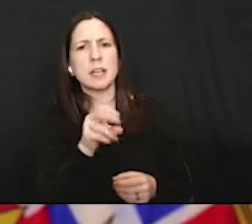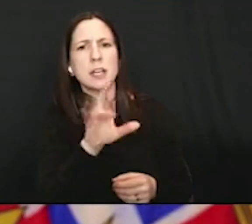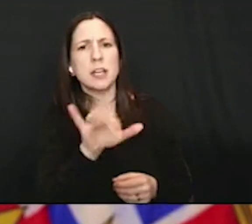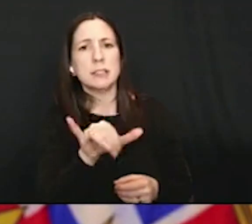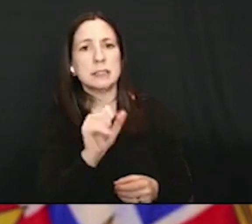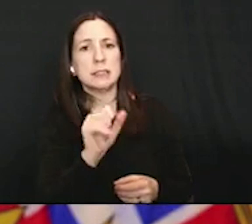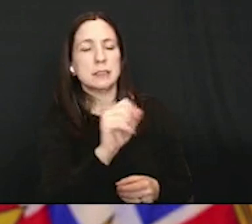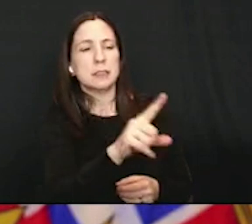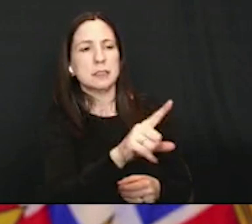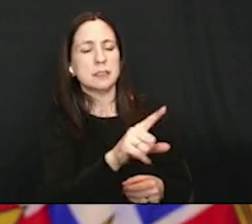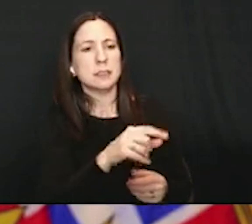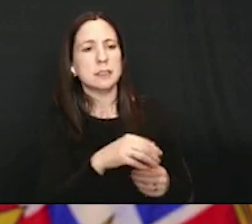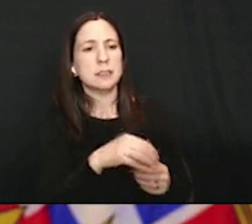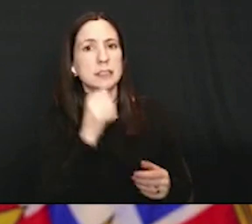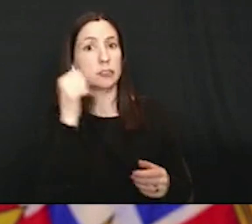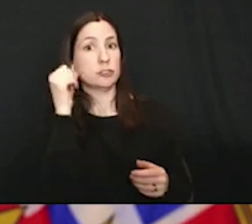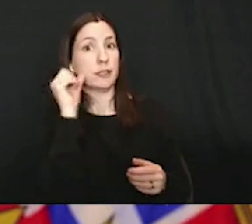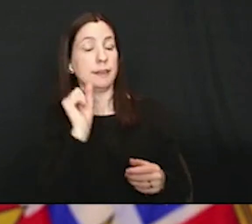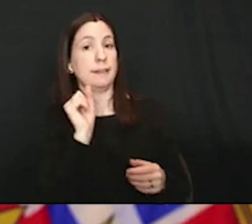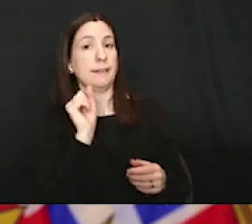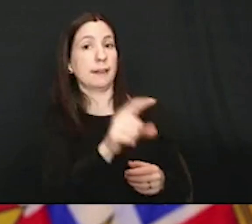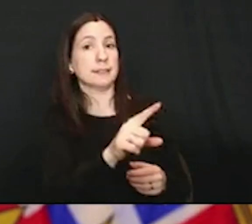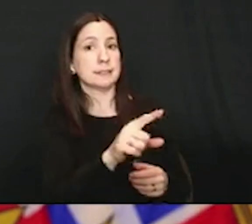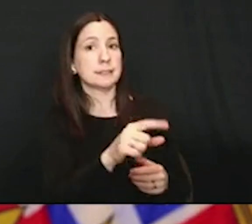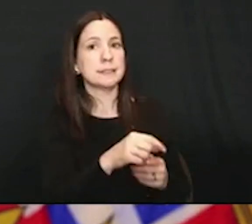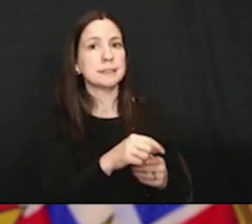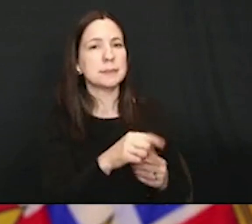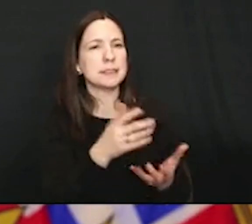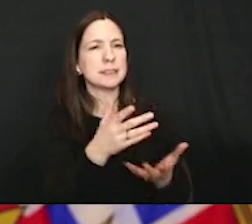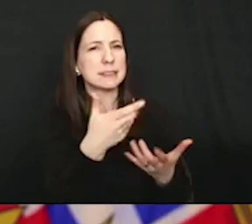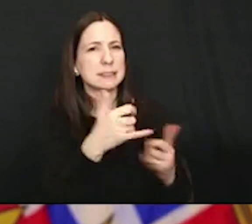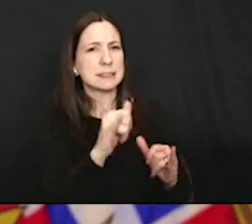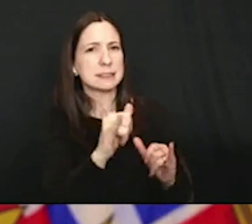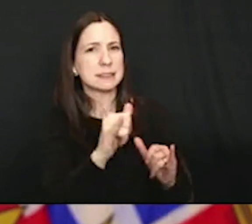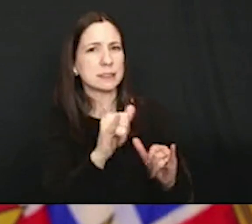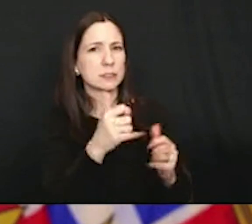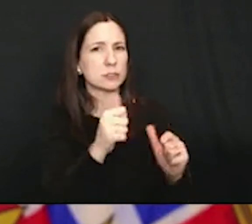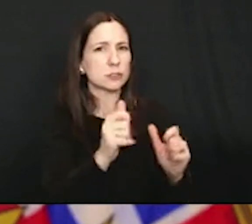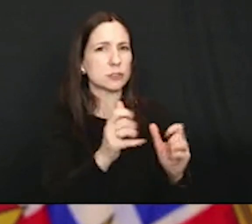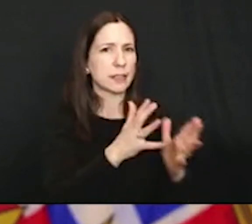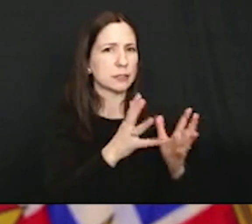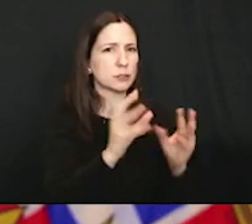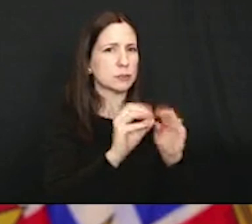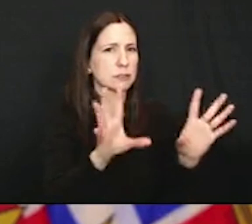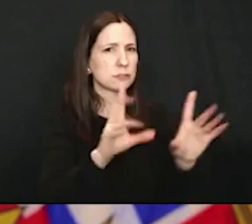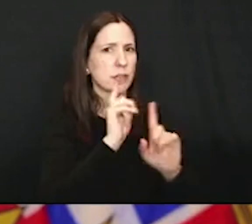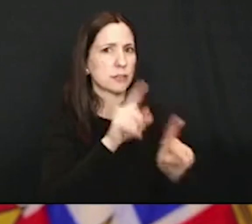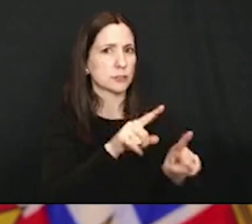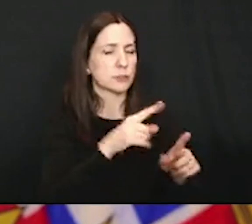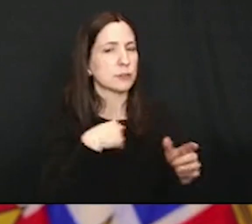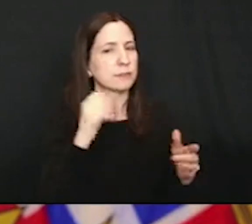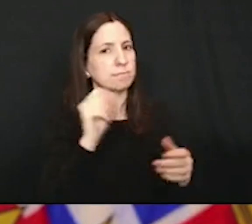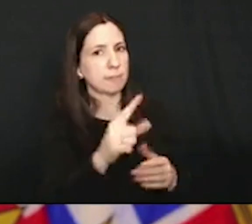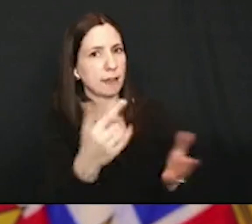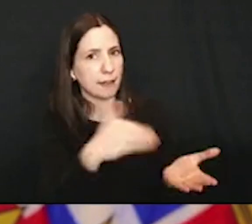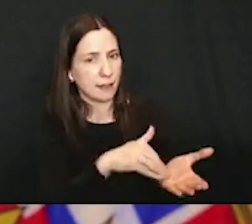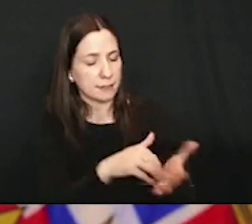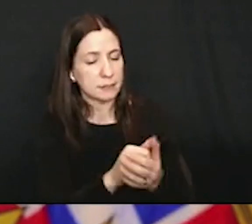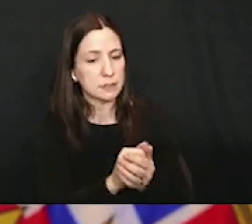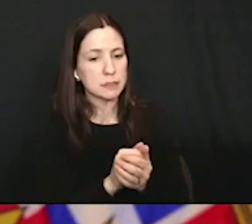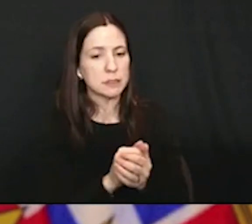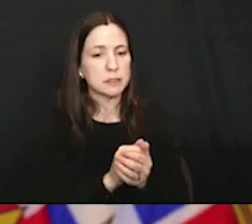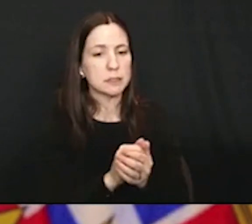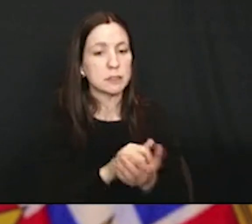we asked this yesterday, but we're still trying to get around with the pure answer. I know you just touched on it,